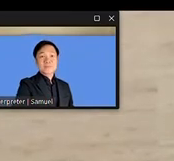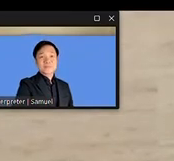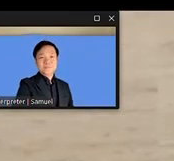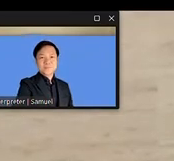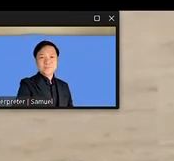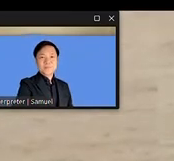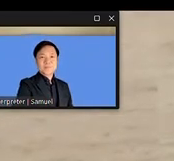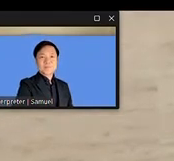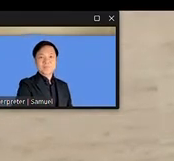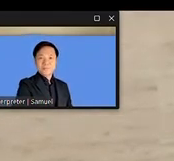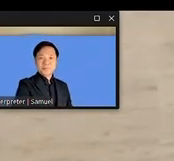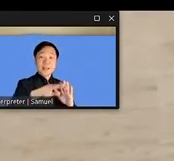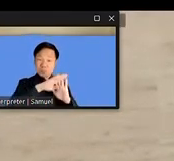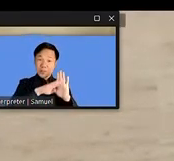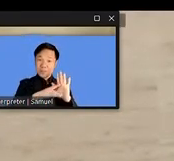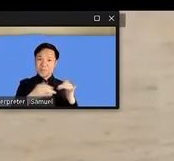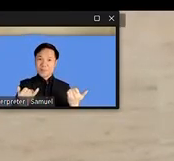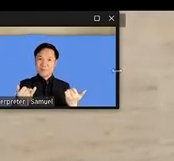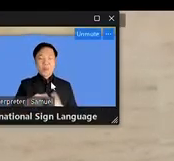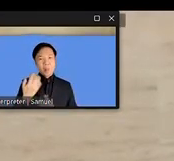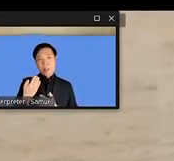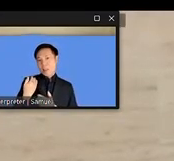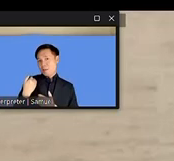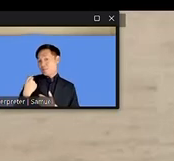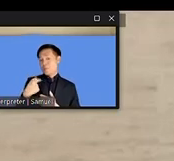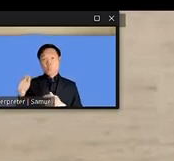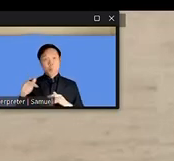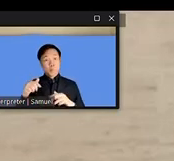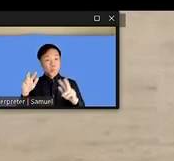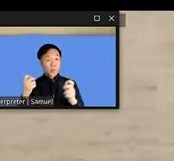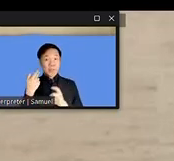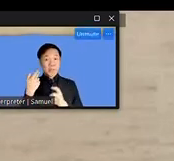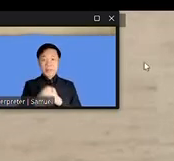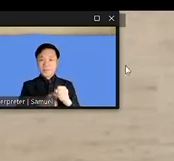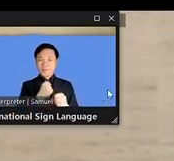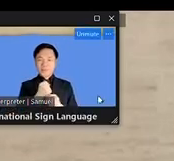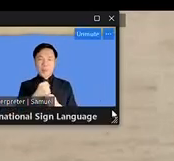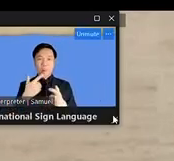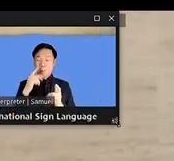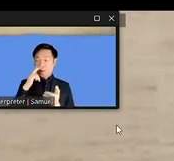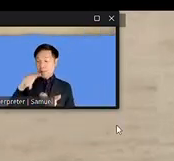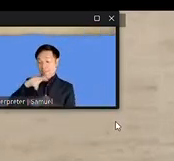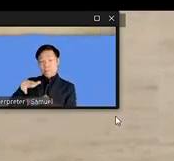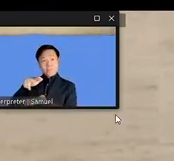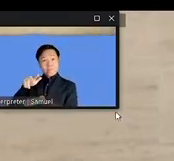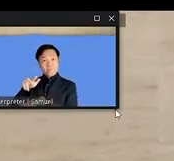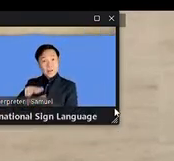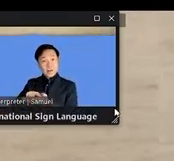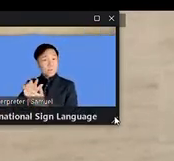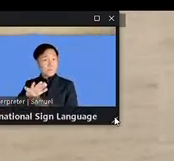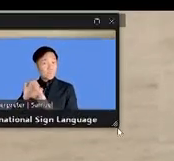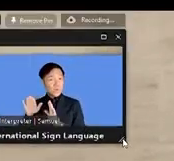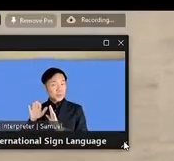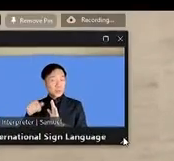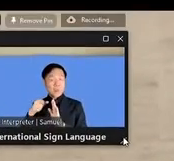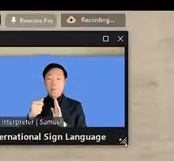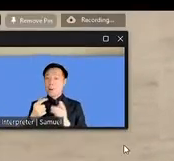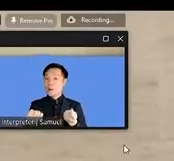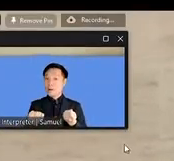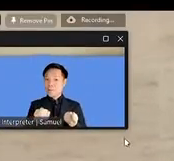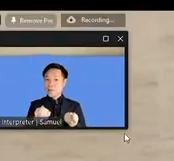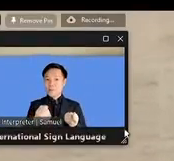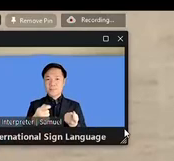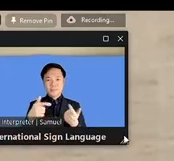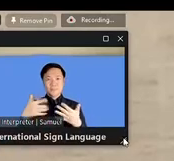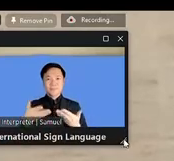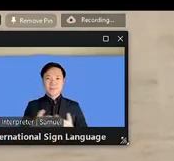past year we revitalized DCAD we created a series of governance documents we created